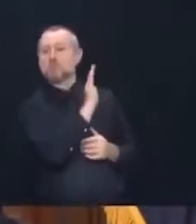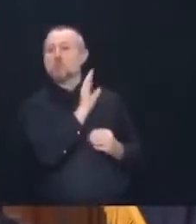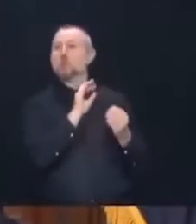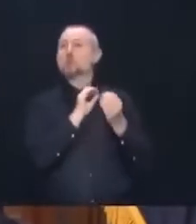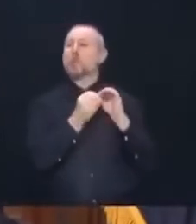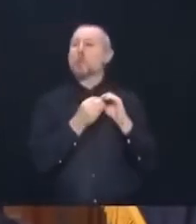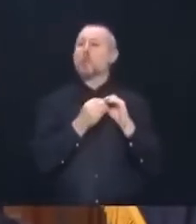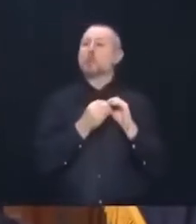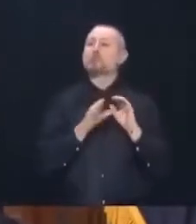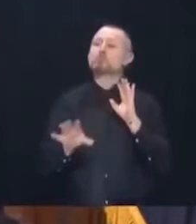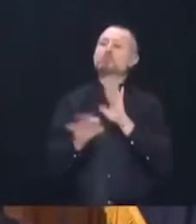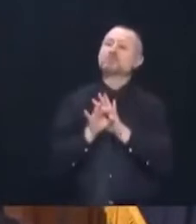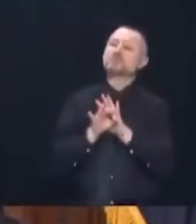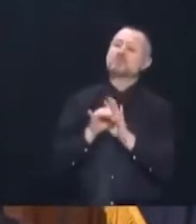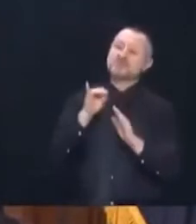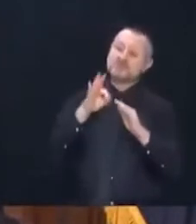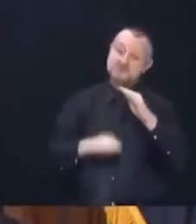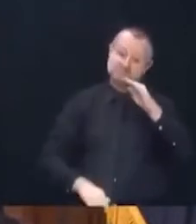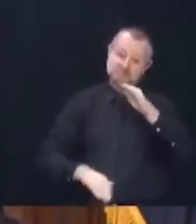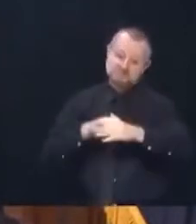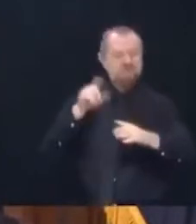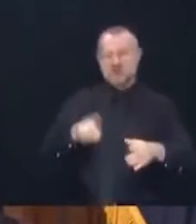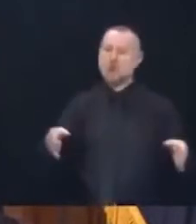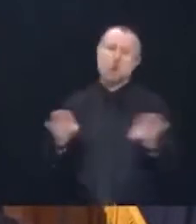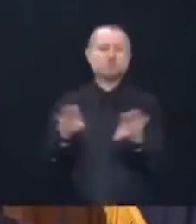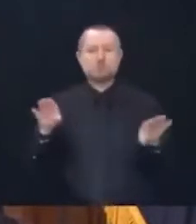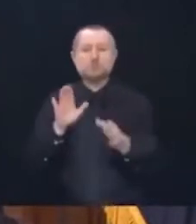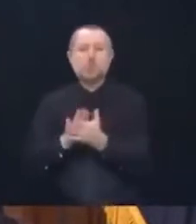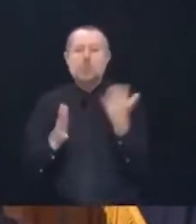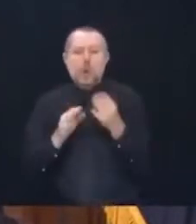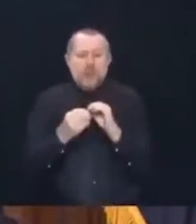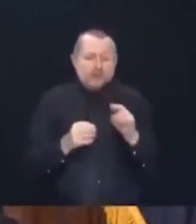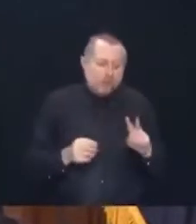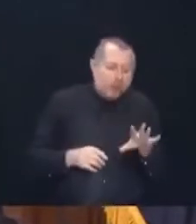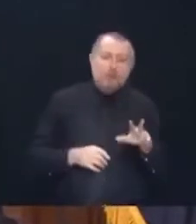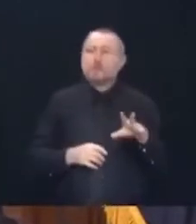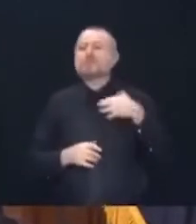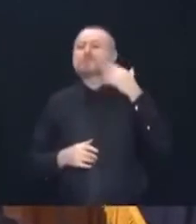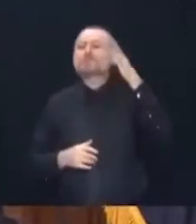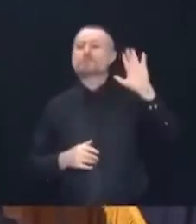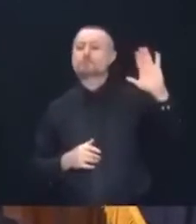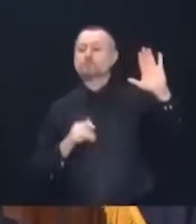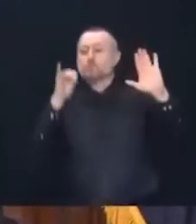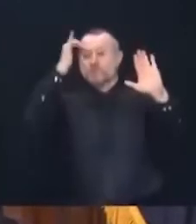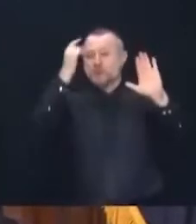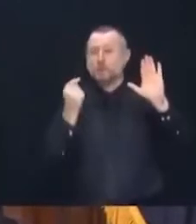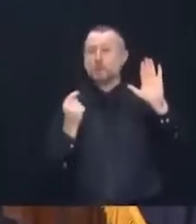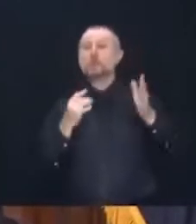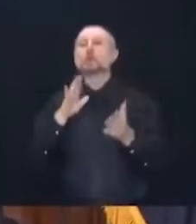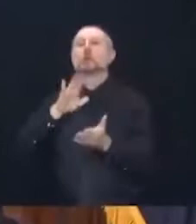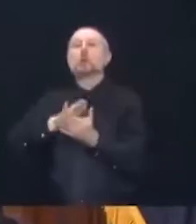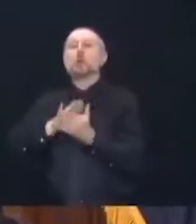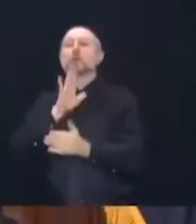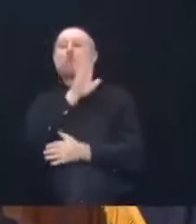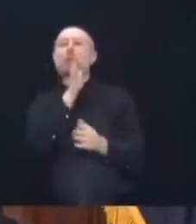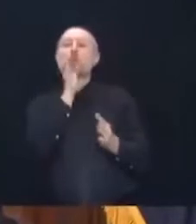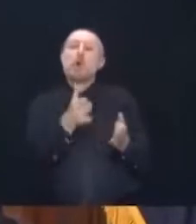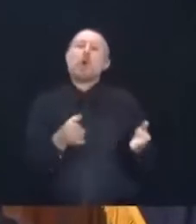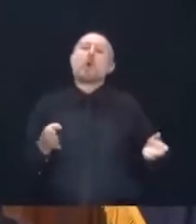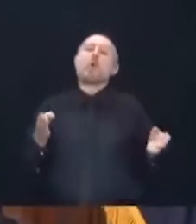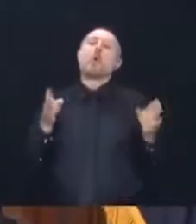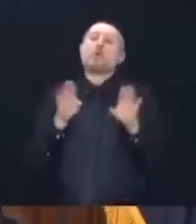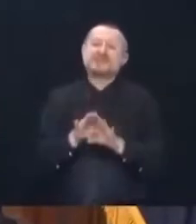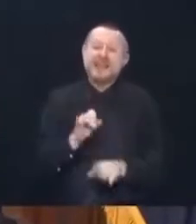But the Buffalo schools close in that orange zone,